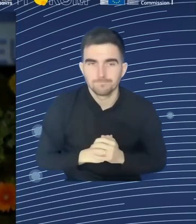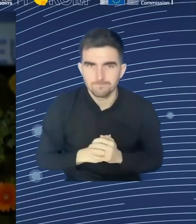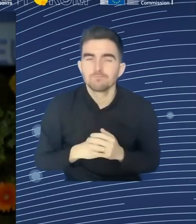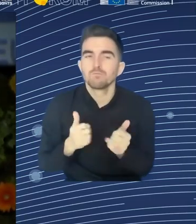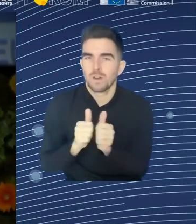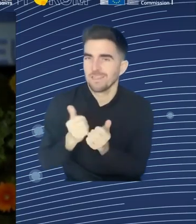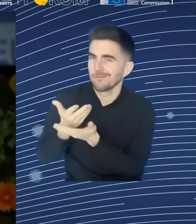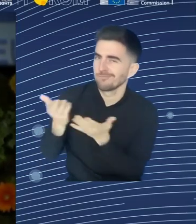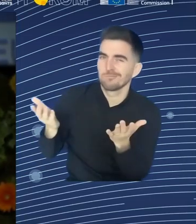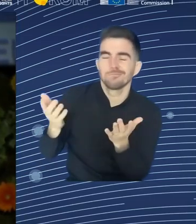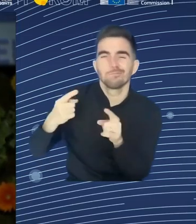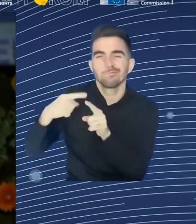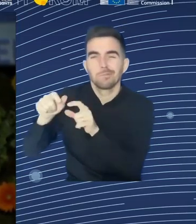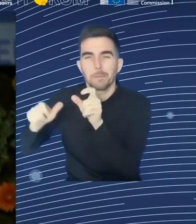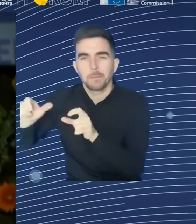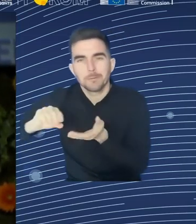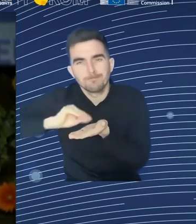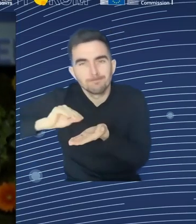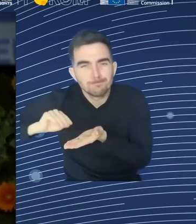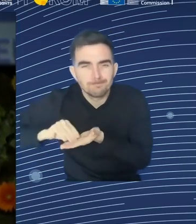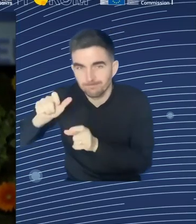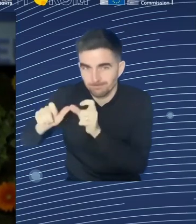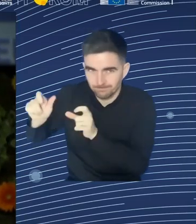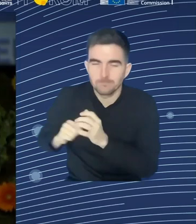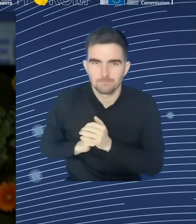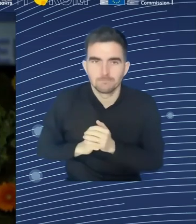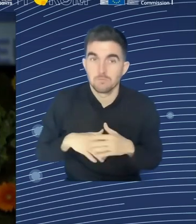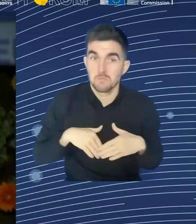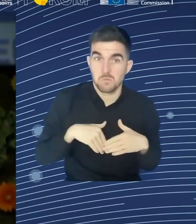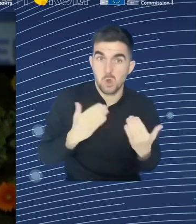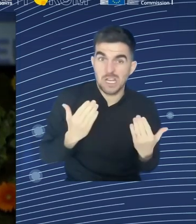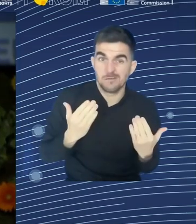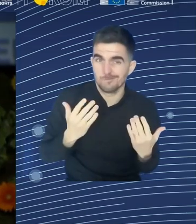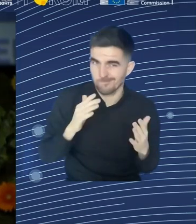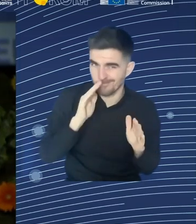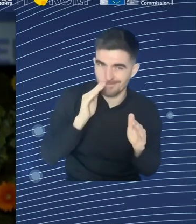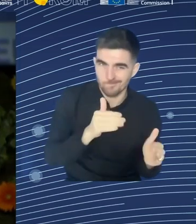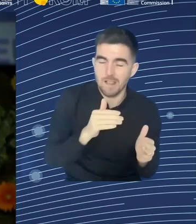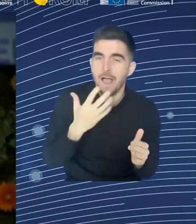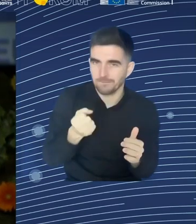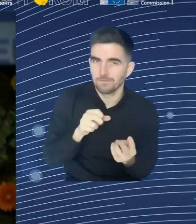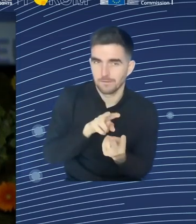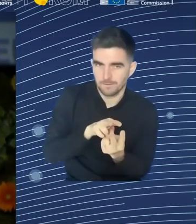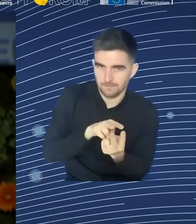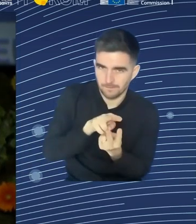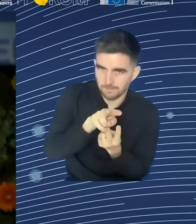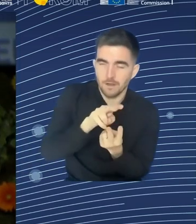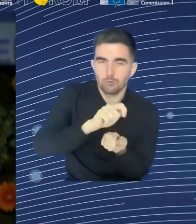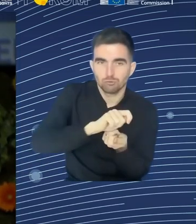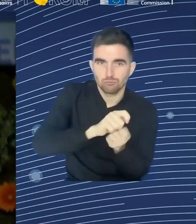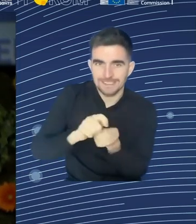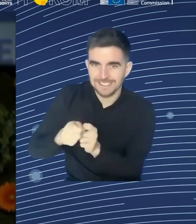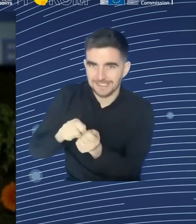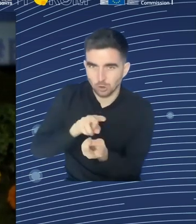on aging population. We will also look a little more closely at the specific skills that are